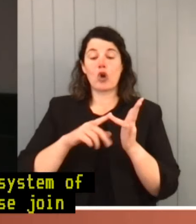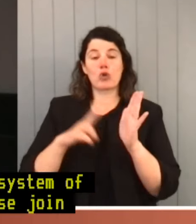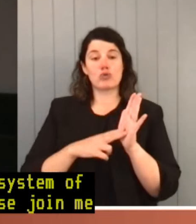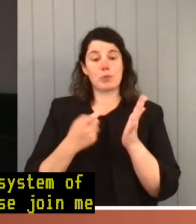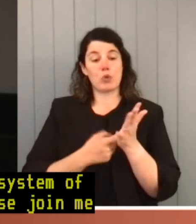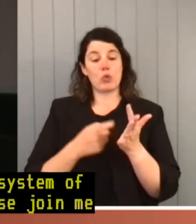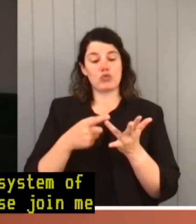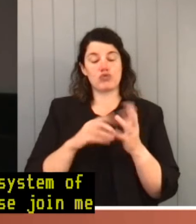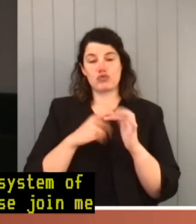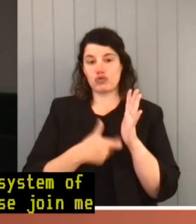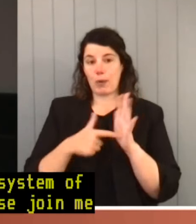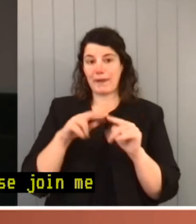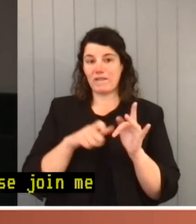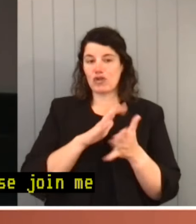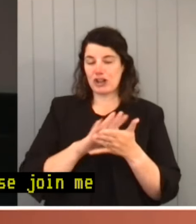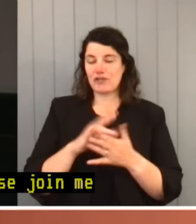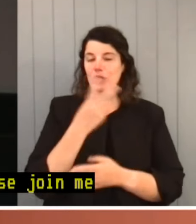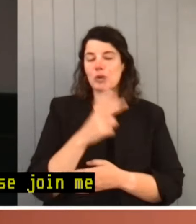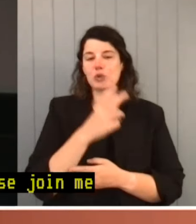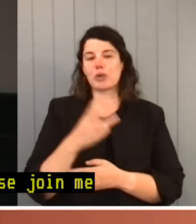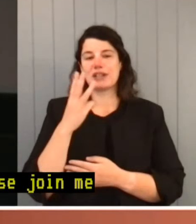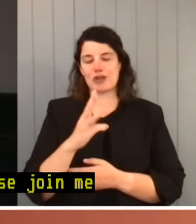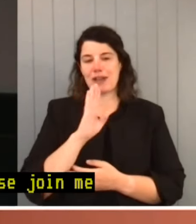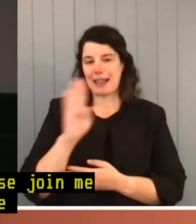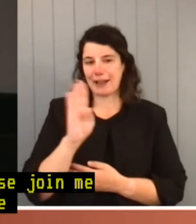to deliver the 2023 Harry Evans Lecture?